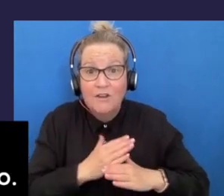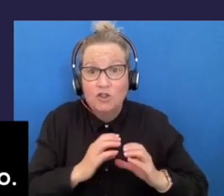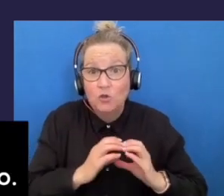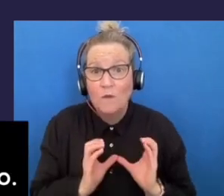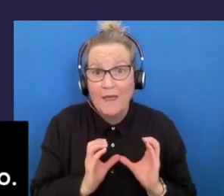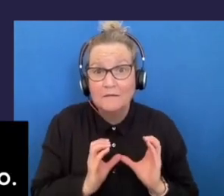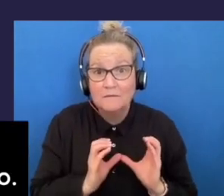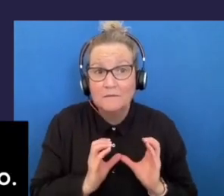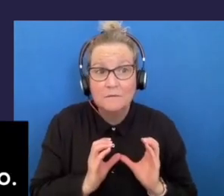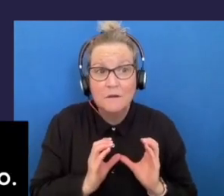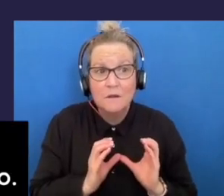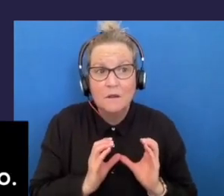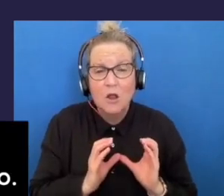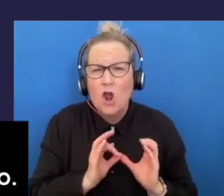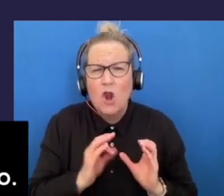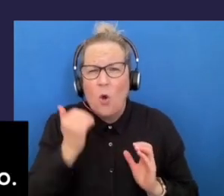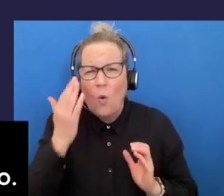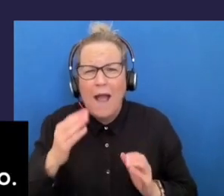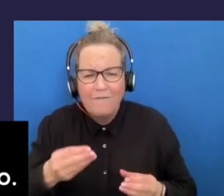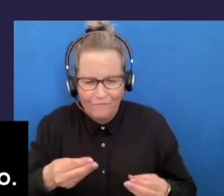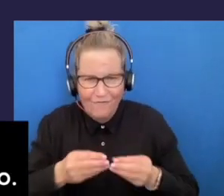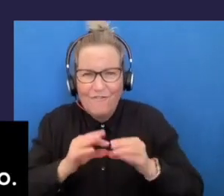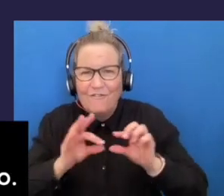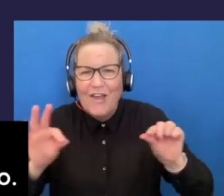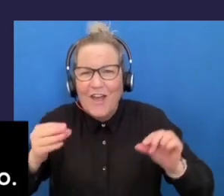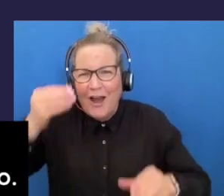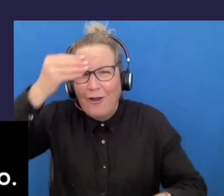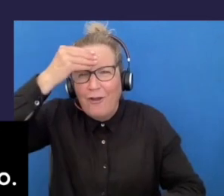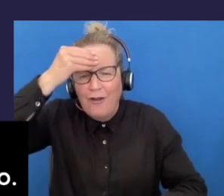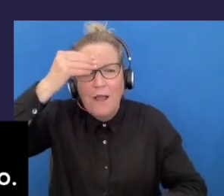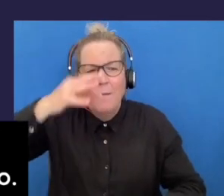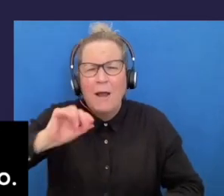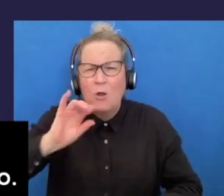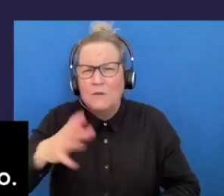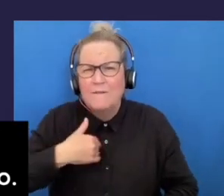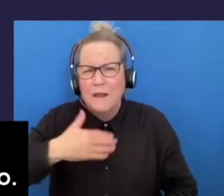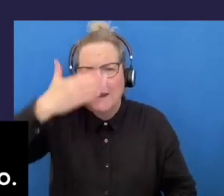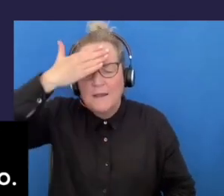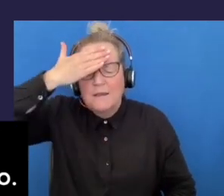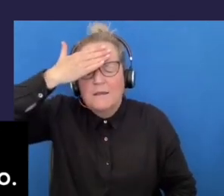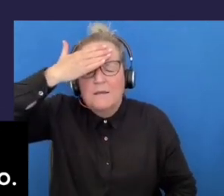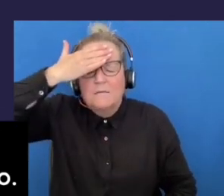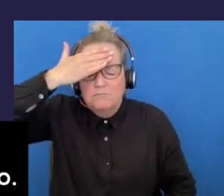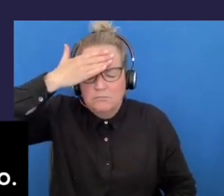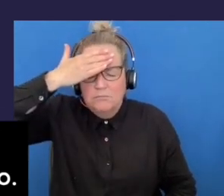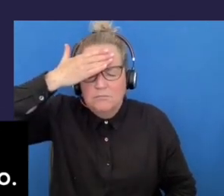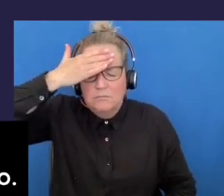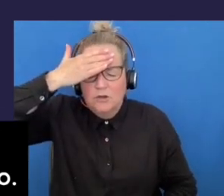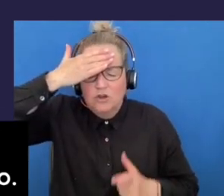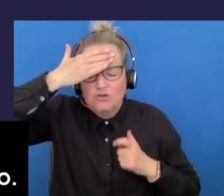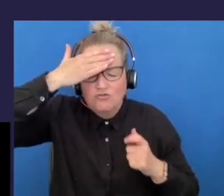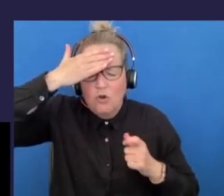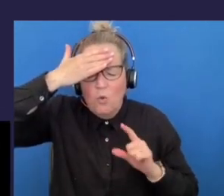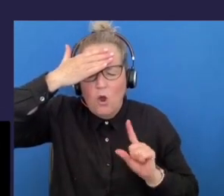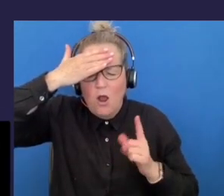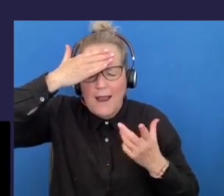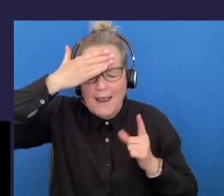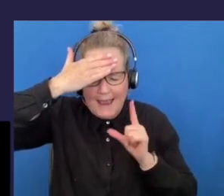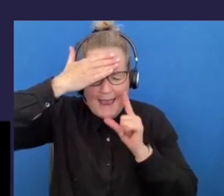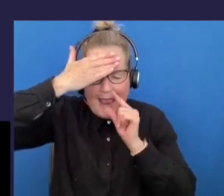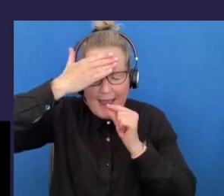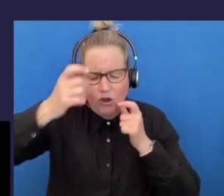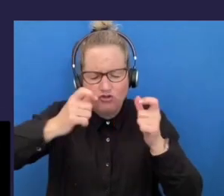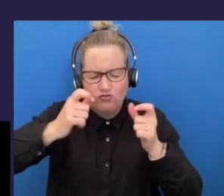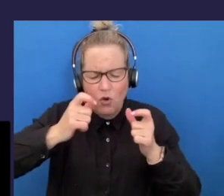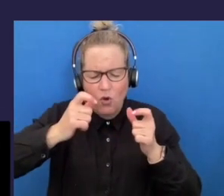but you can always touch your forehead put it down do what you can in your control put it down let it go let it